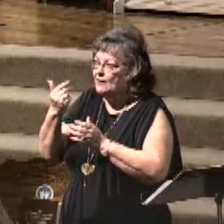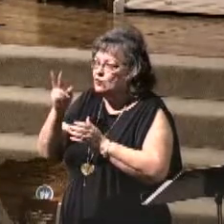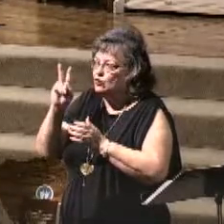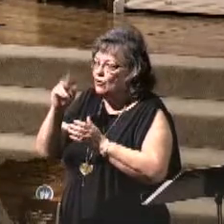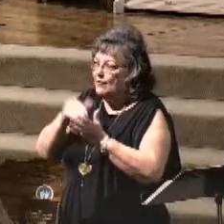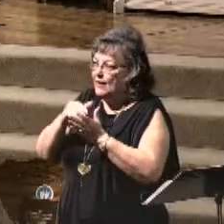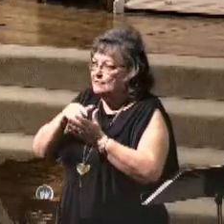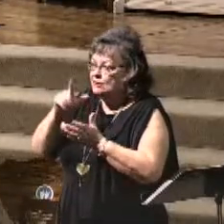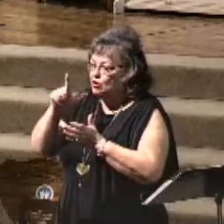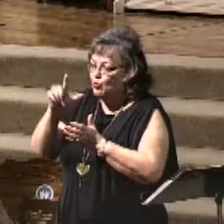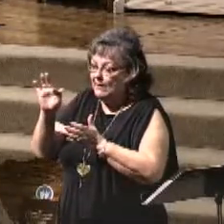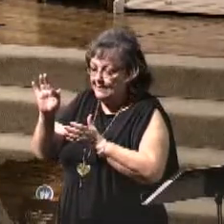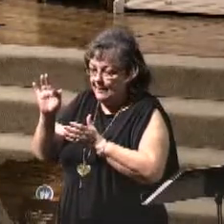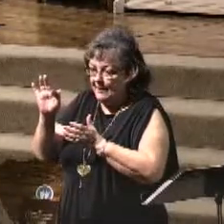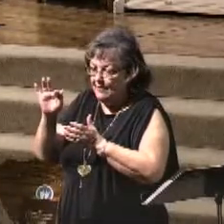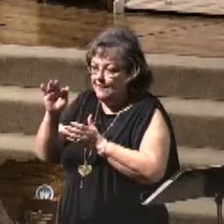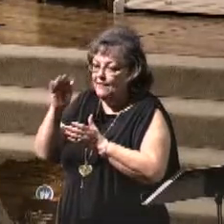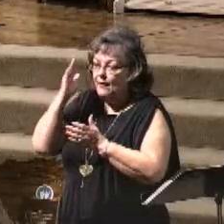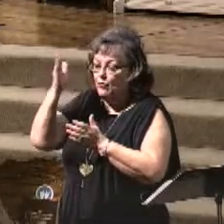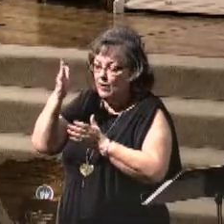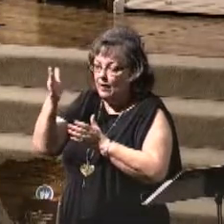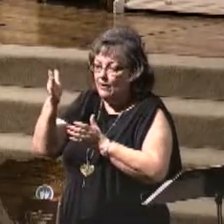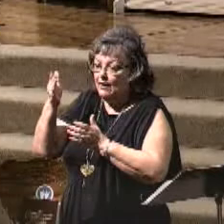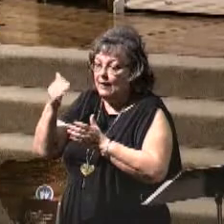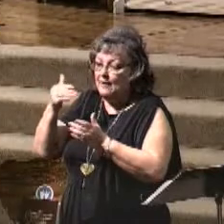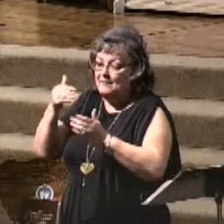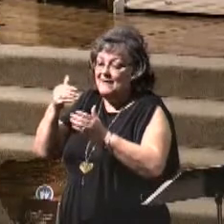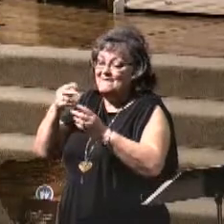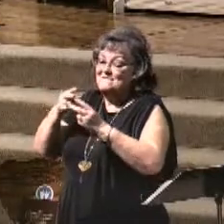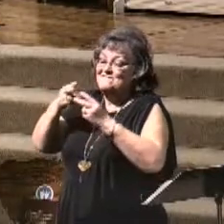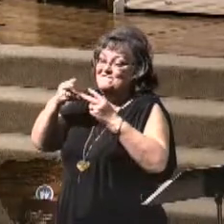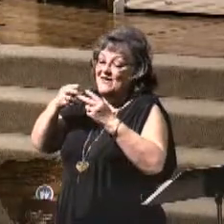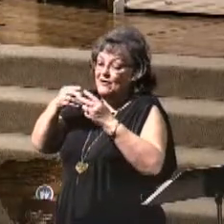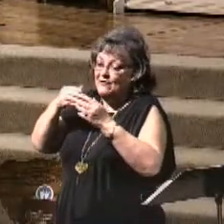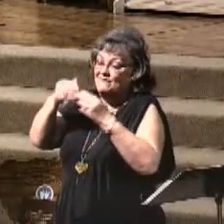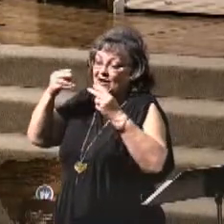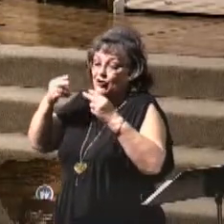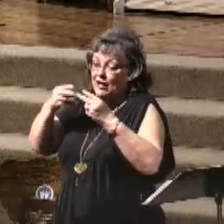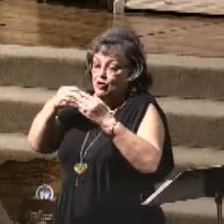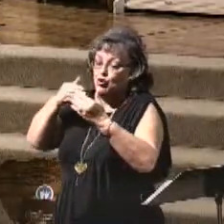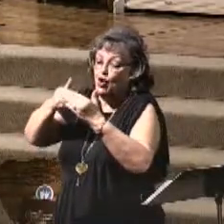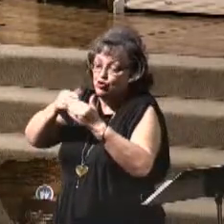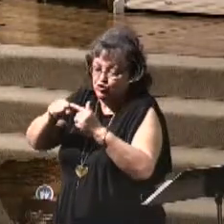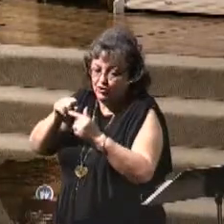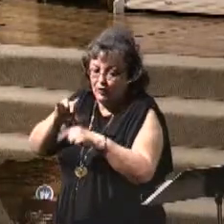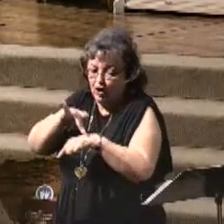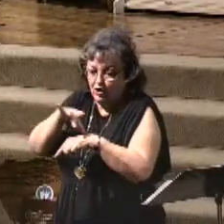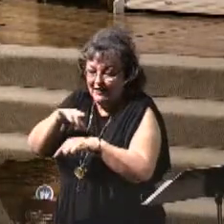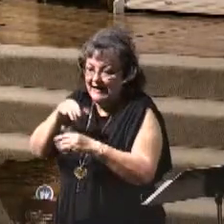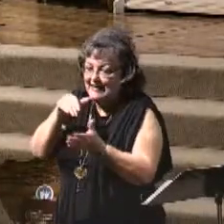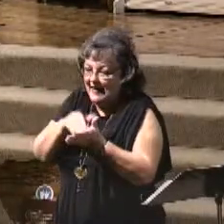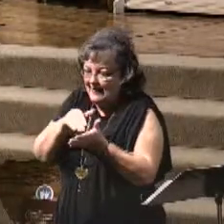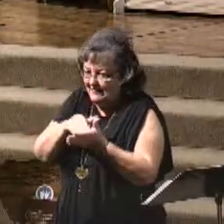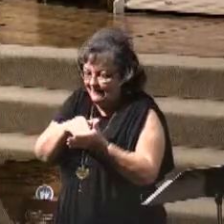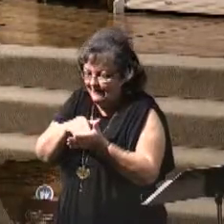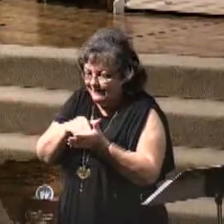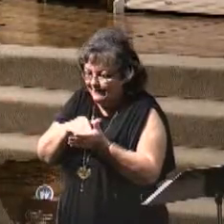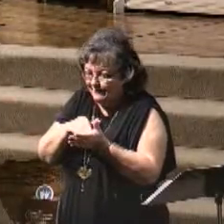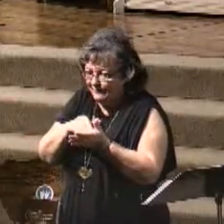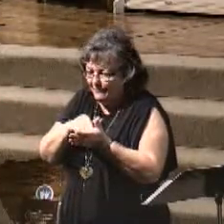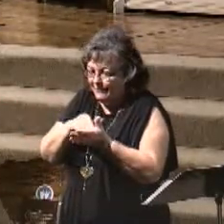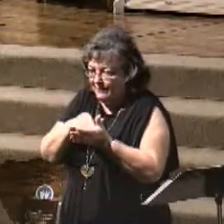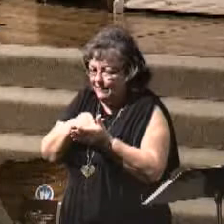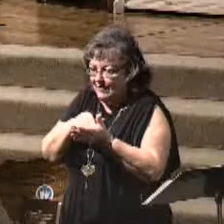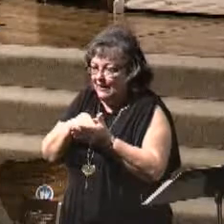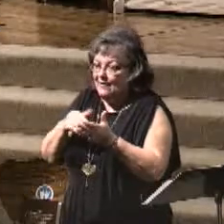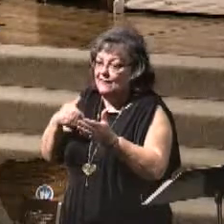2029, that it's supposed to come very close to the earth again. On its next